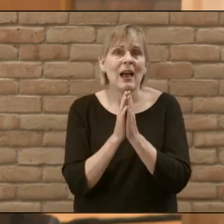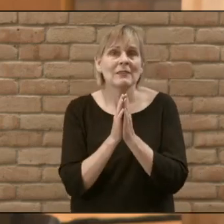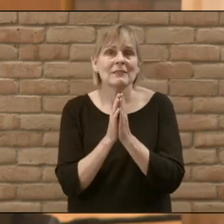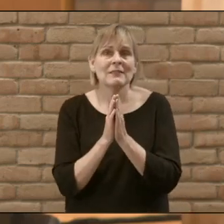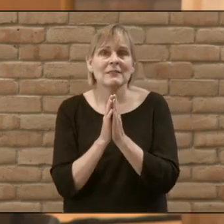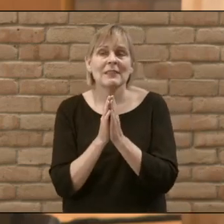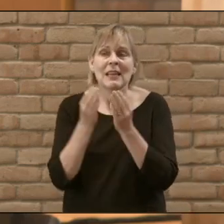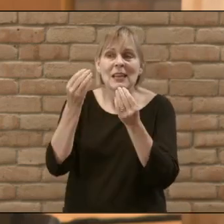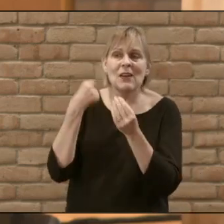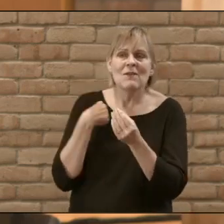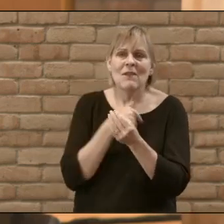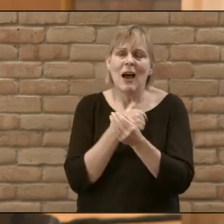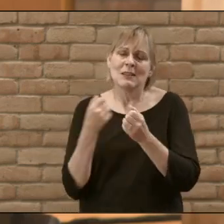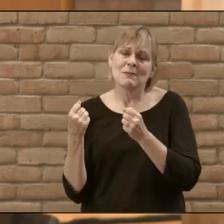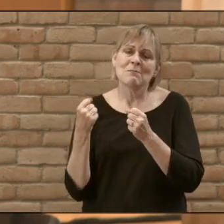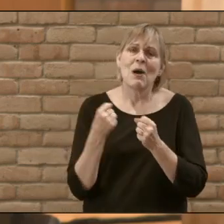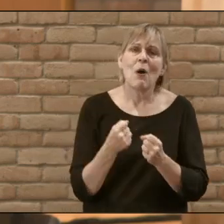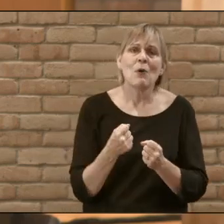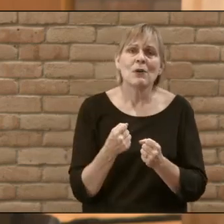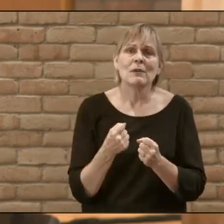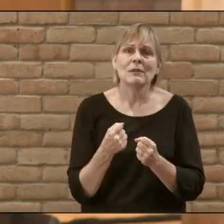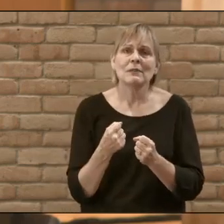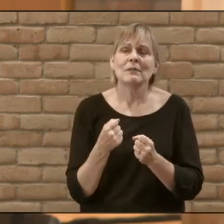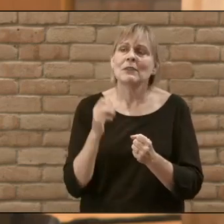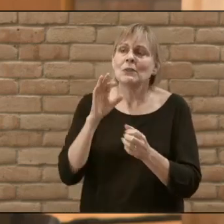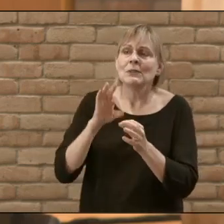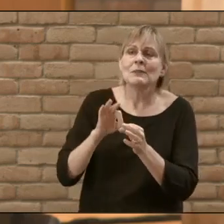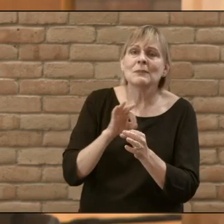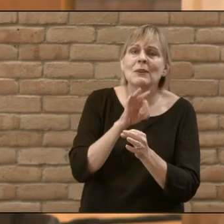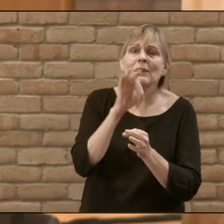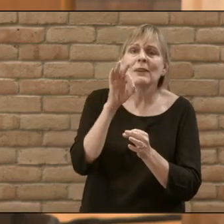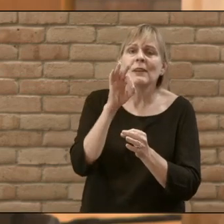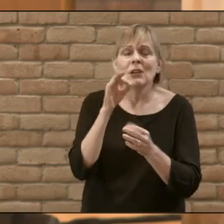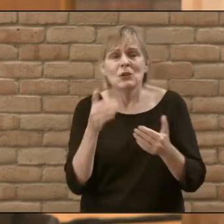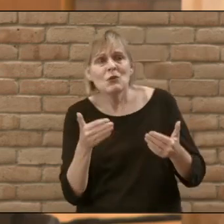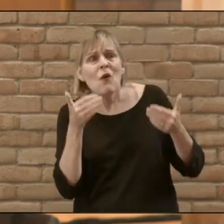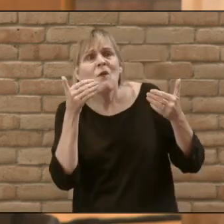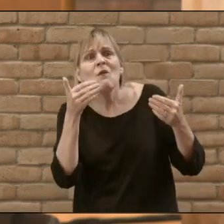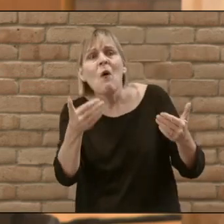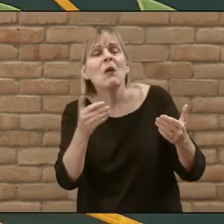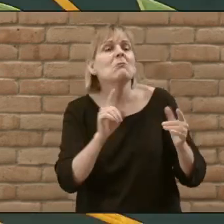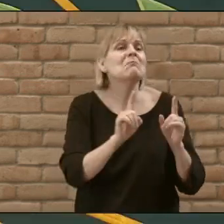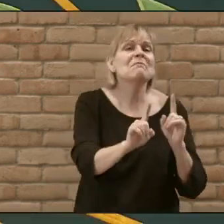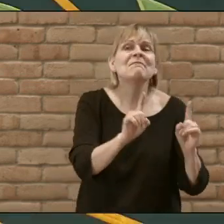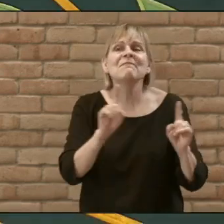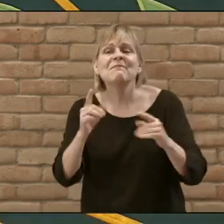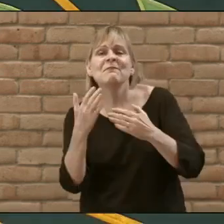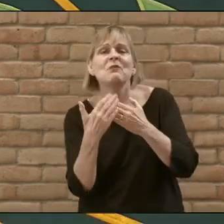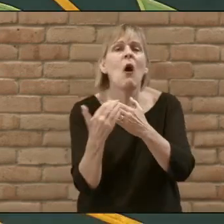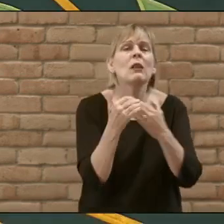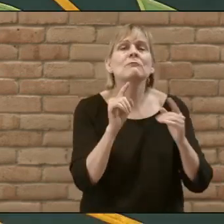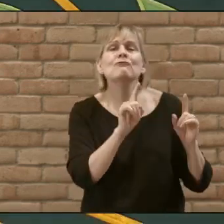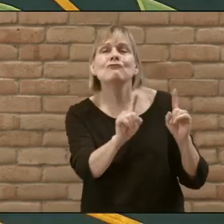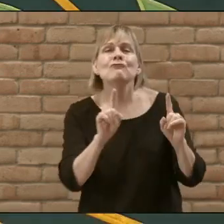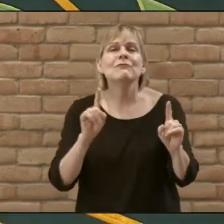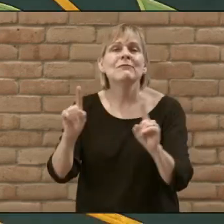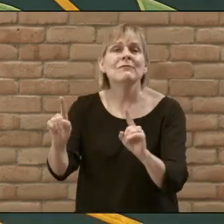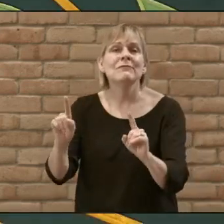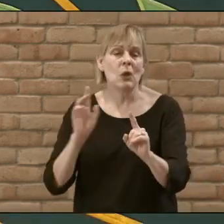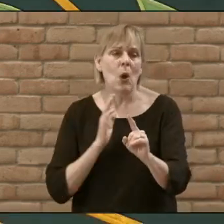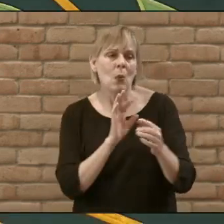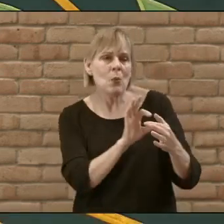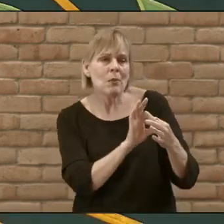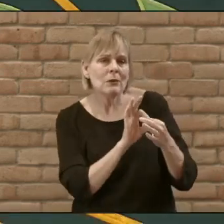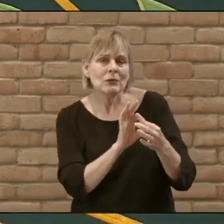would give us power now by your spirit to go forth into our callings into our